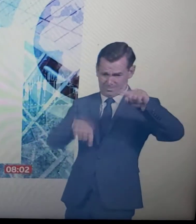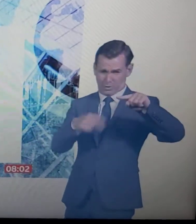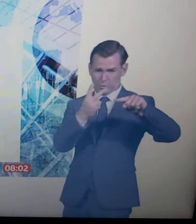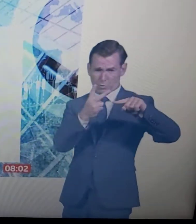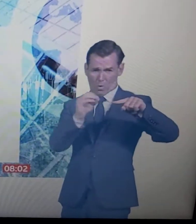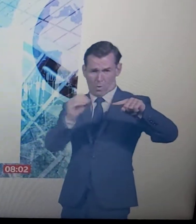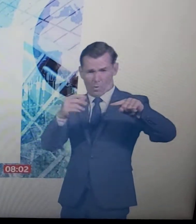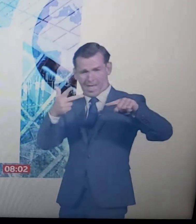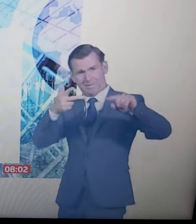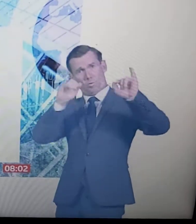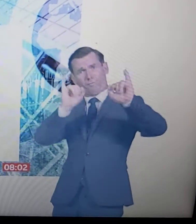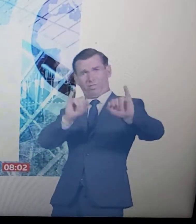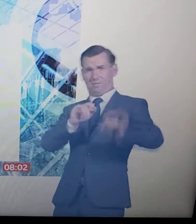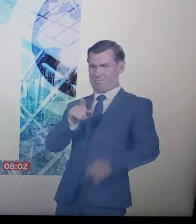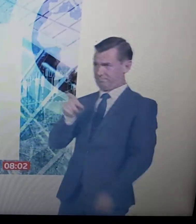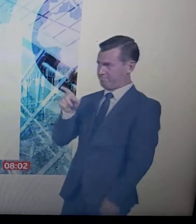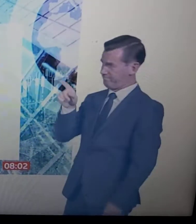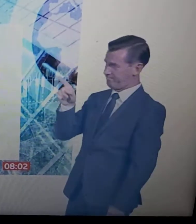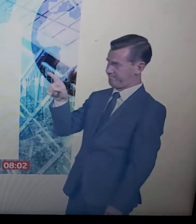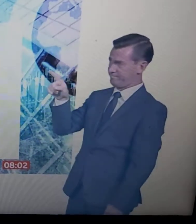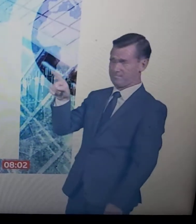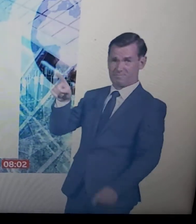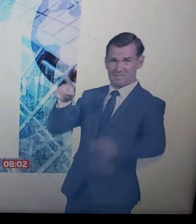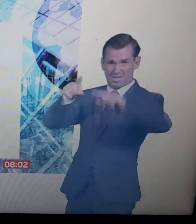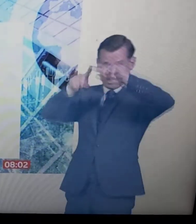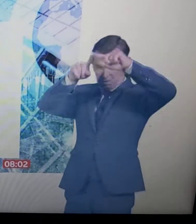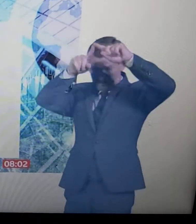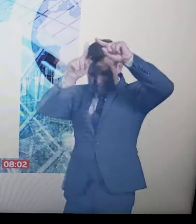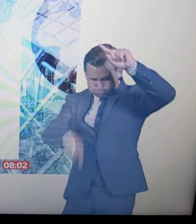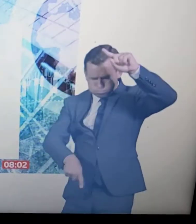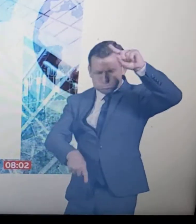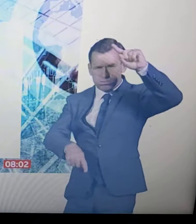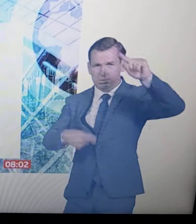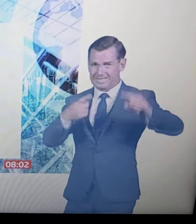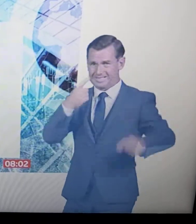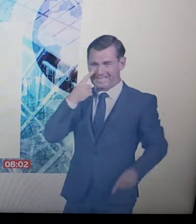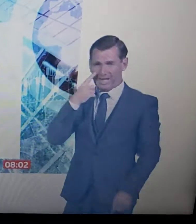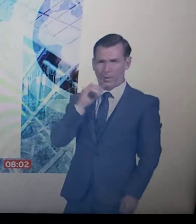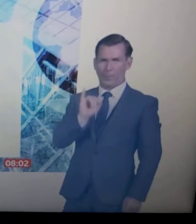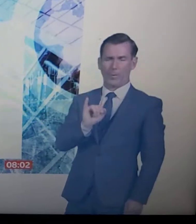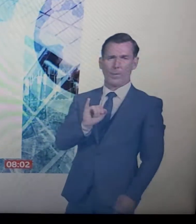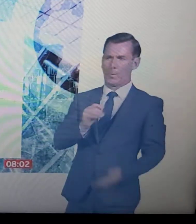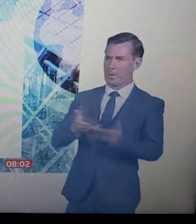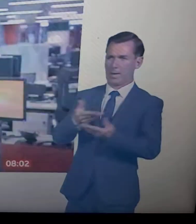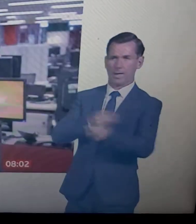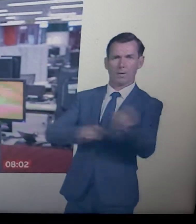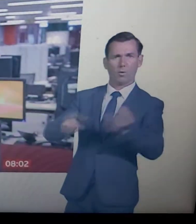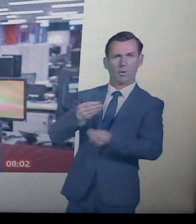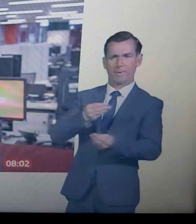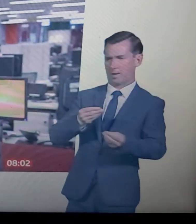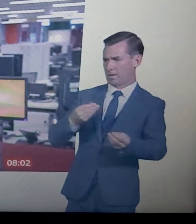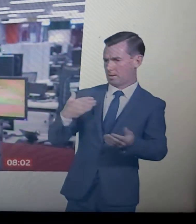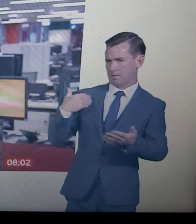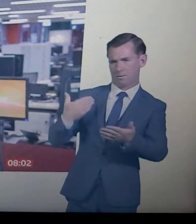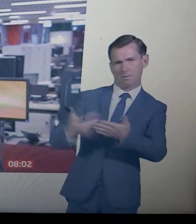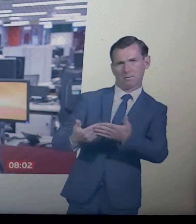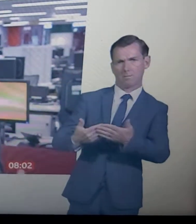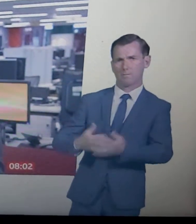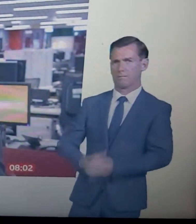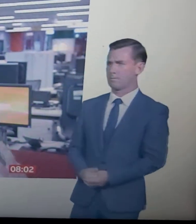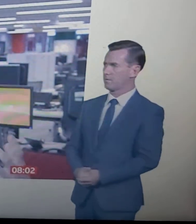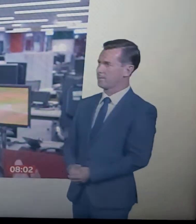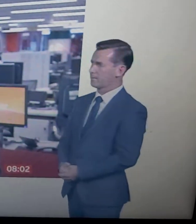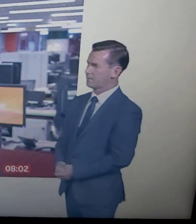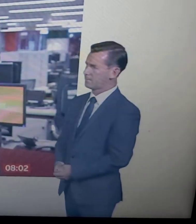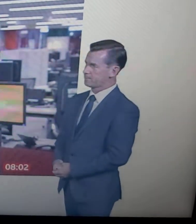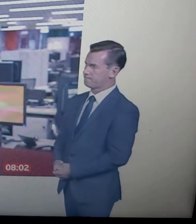really does tell you all you need to know about economic activity over the last few weeks. So, if we look at what's a wider